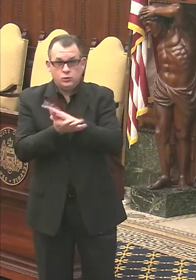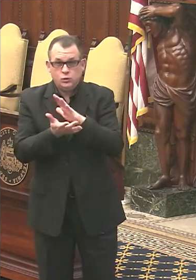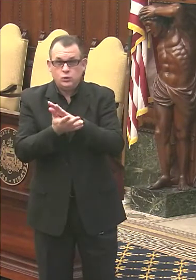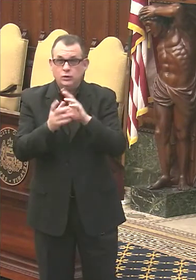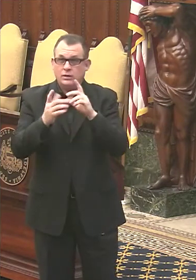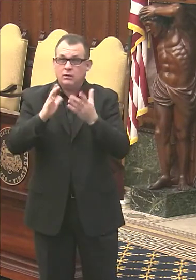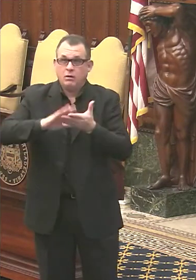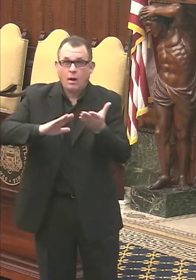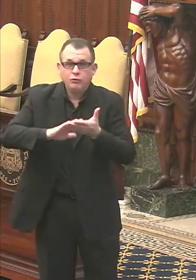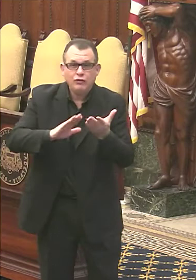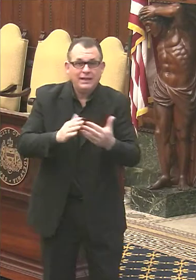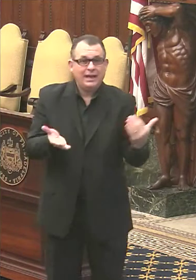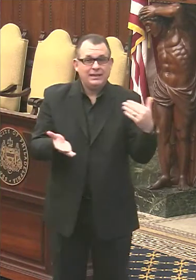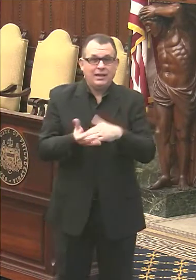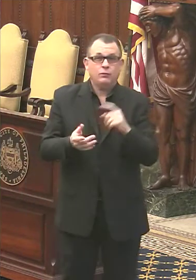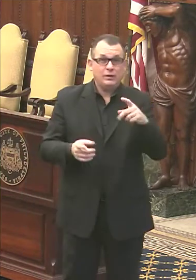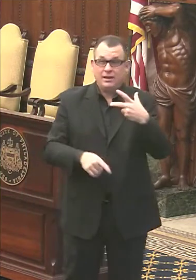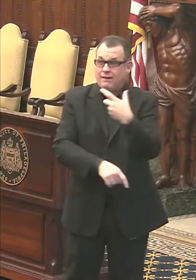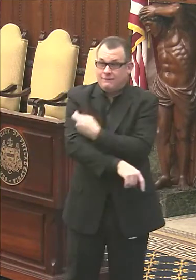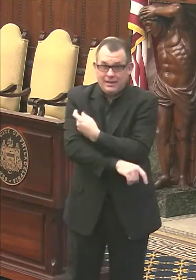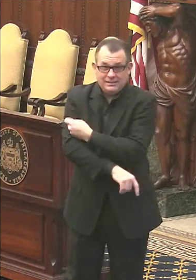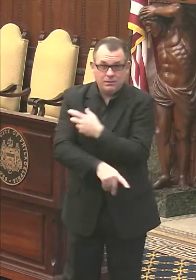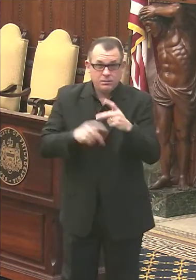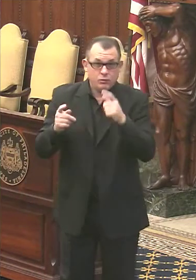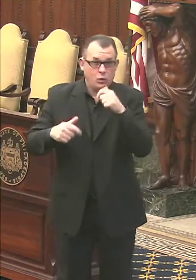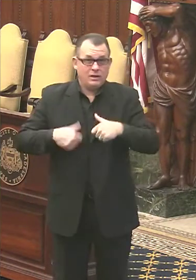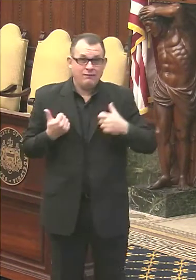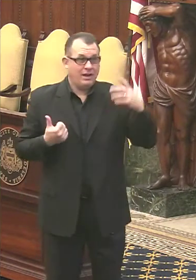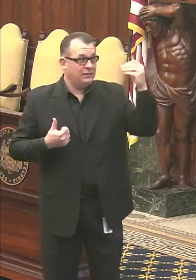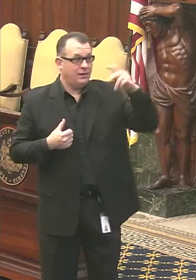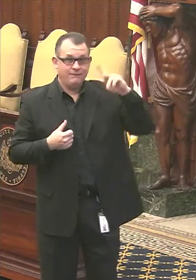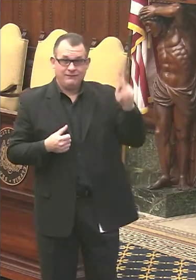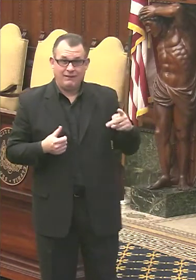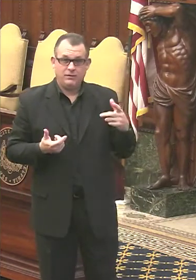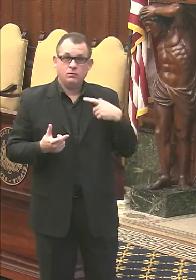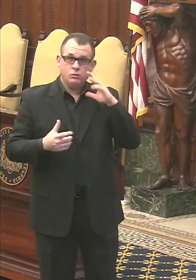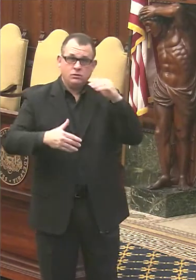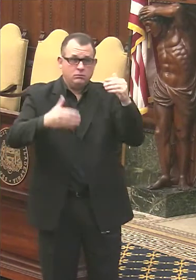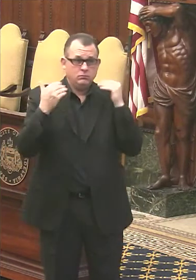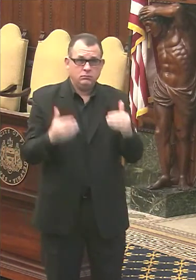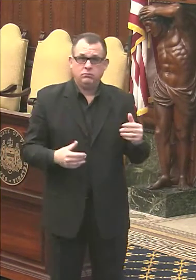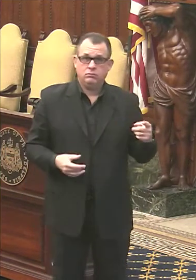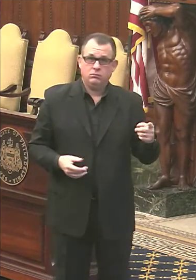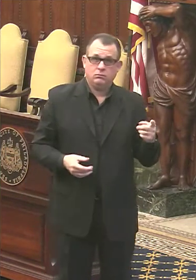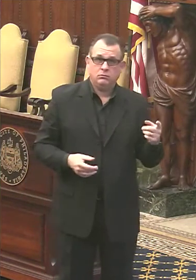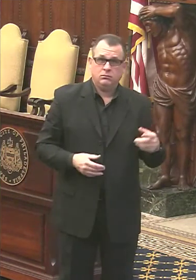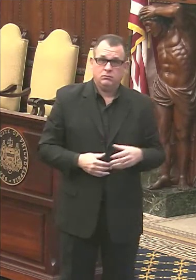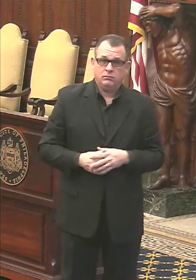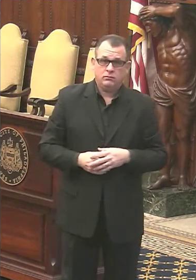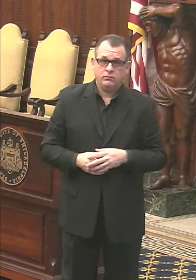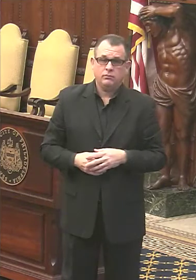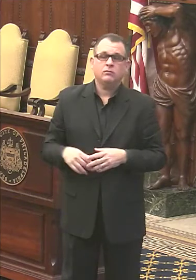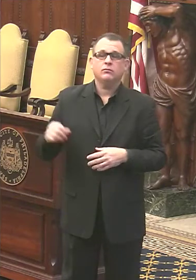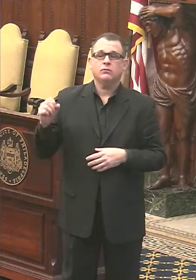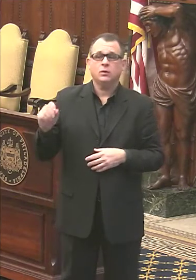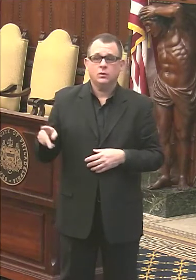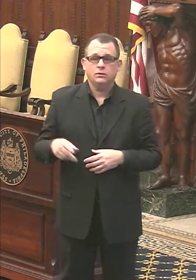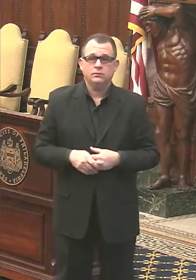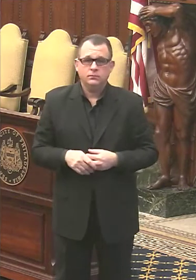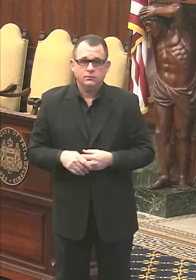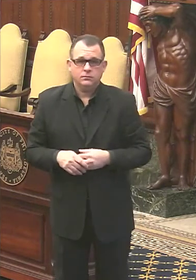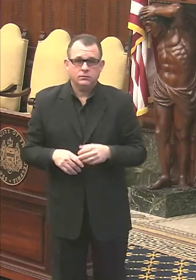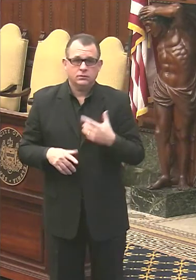if we need to vaccinate people living outside the city, we will do that. Okay. So that's okay. Just for clarity.